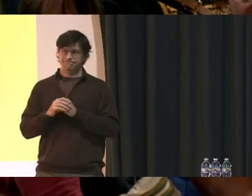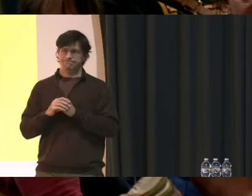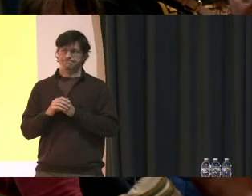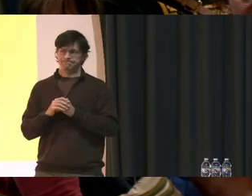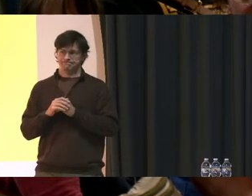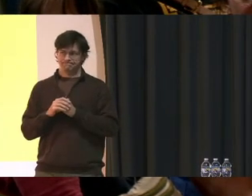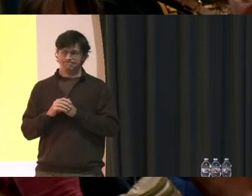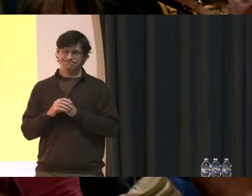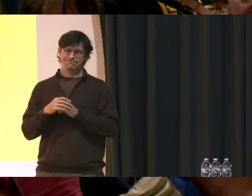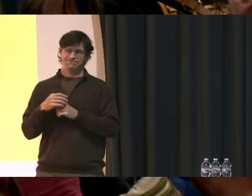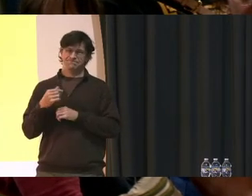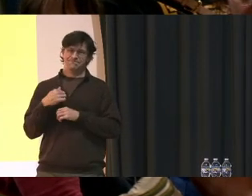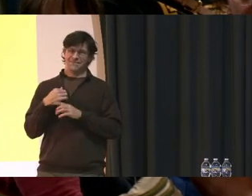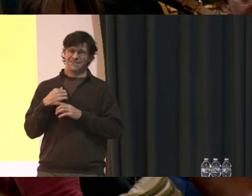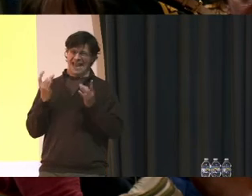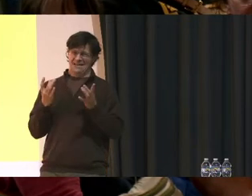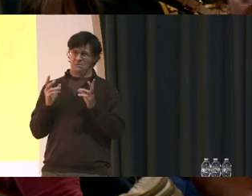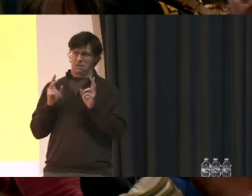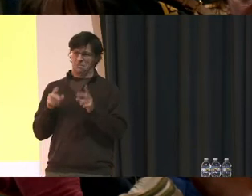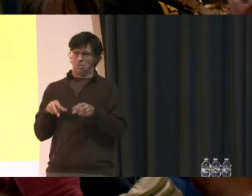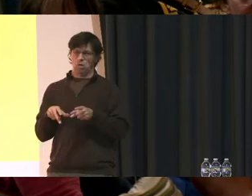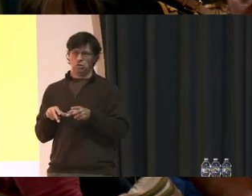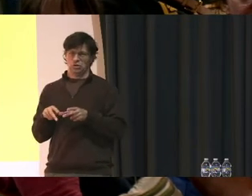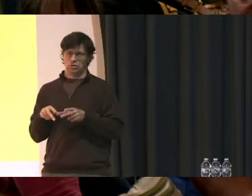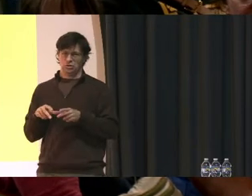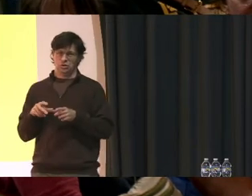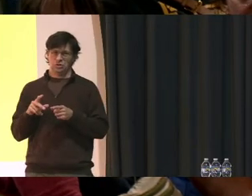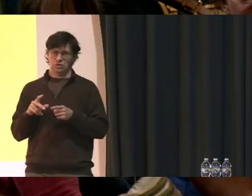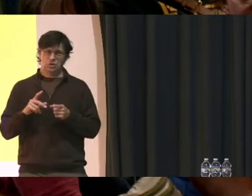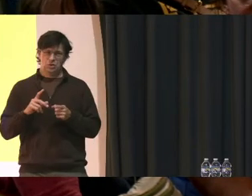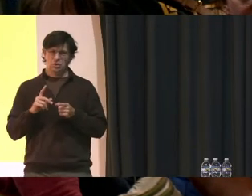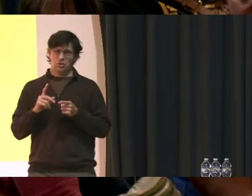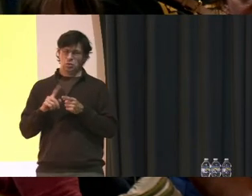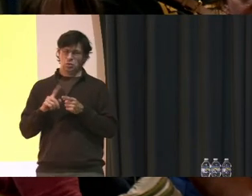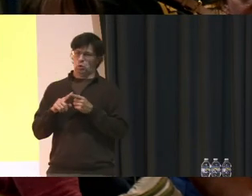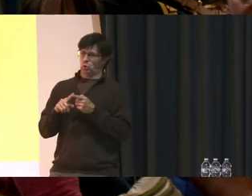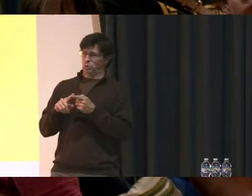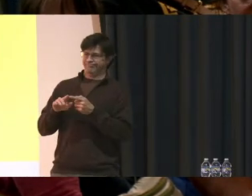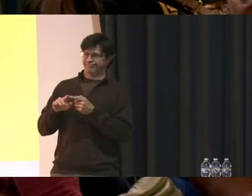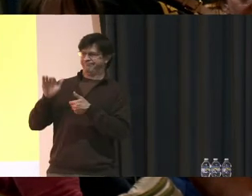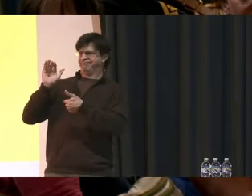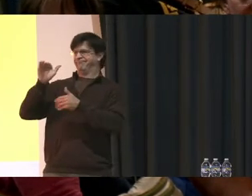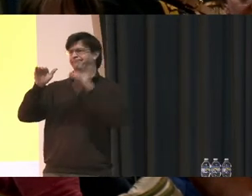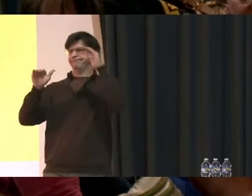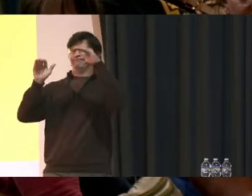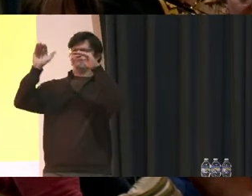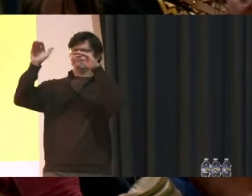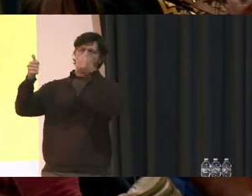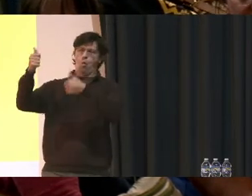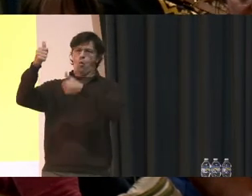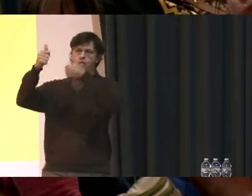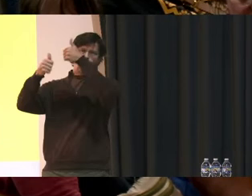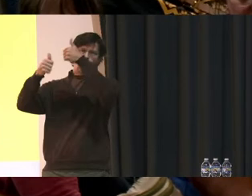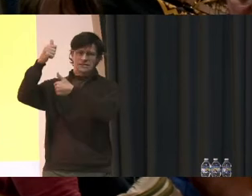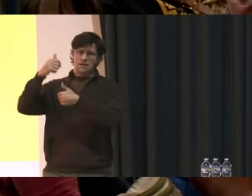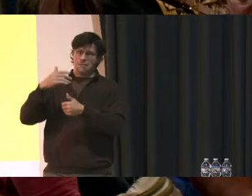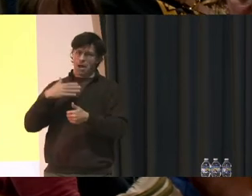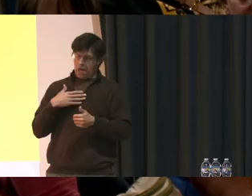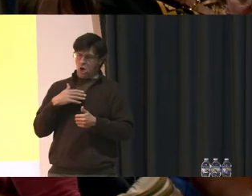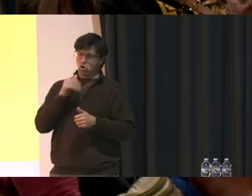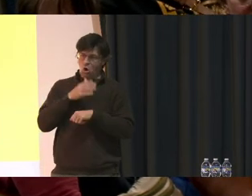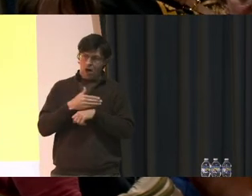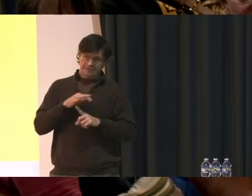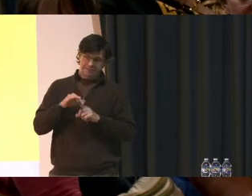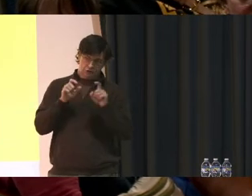And I hate to be the person to go overhead, but that's what I've been having to do. My daughter is special needs and has an IEP.